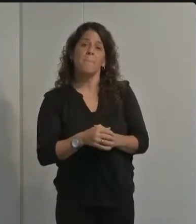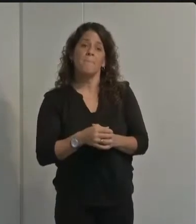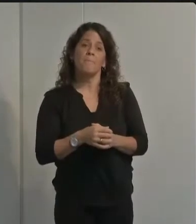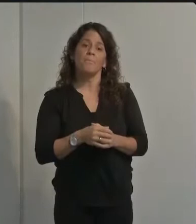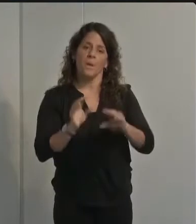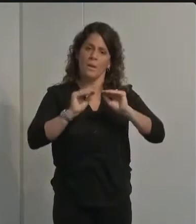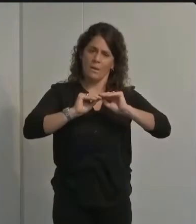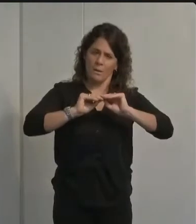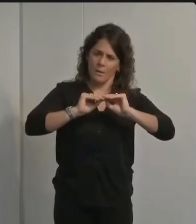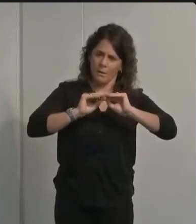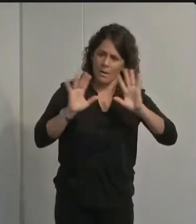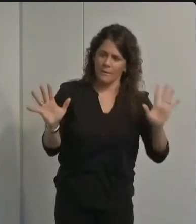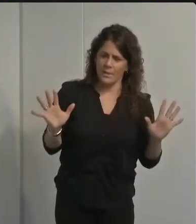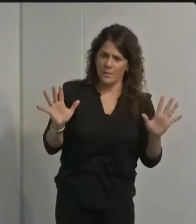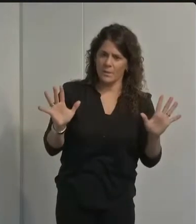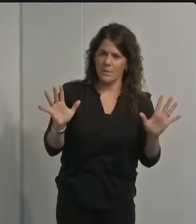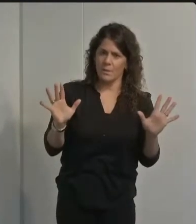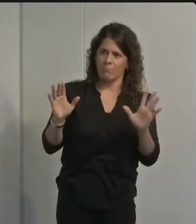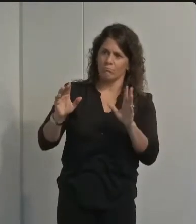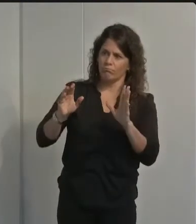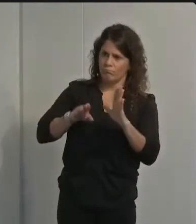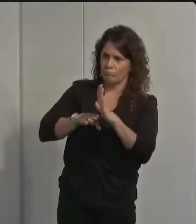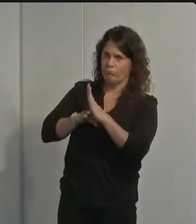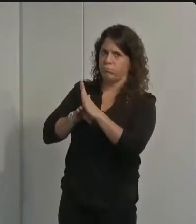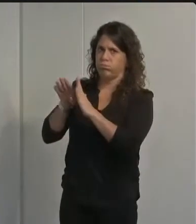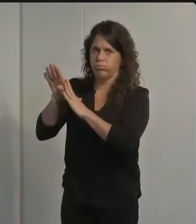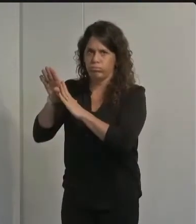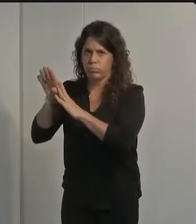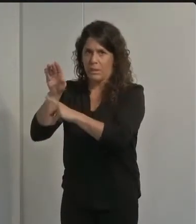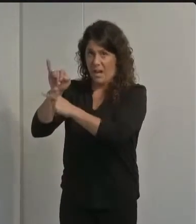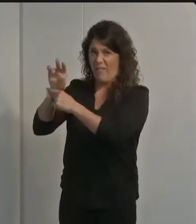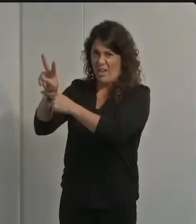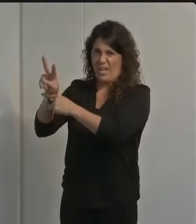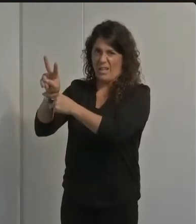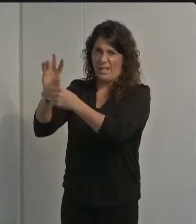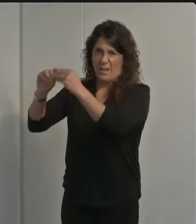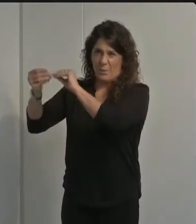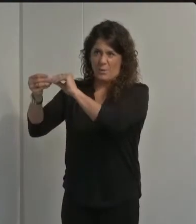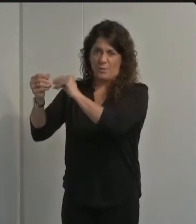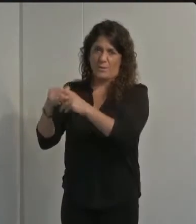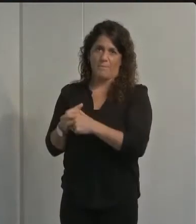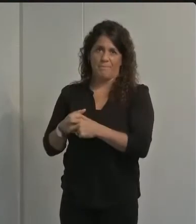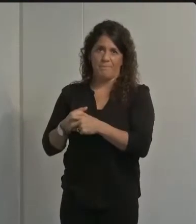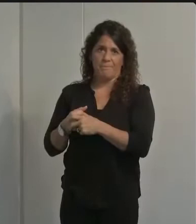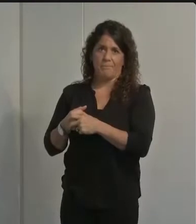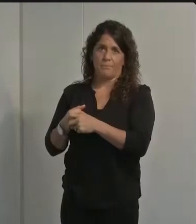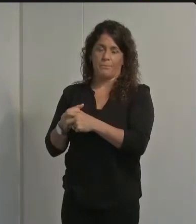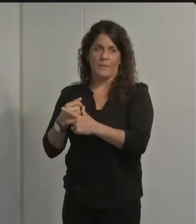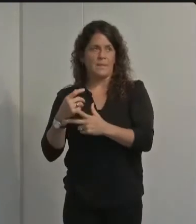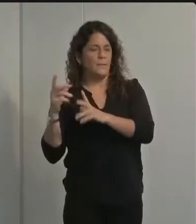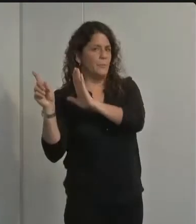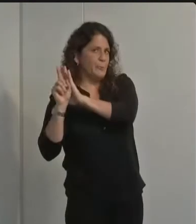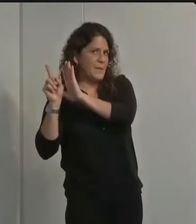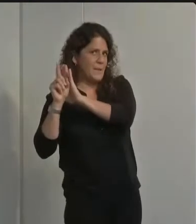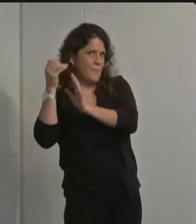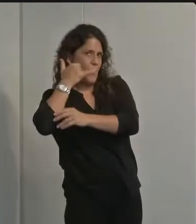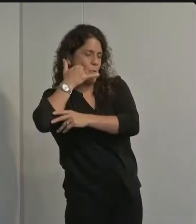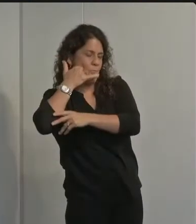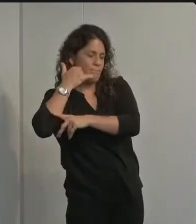there's been a you know a big surge of cases in isla vista um sorry um